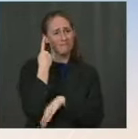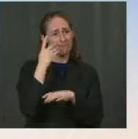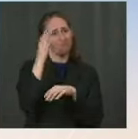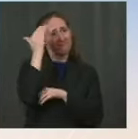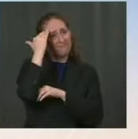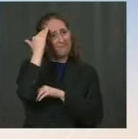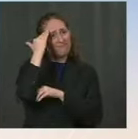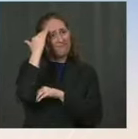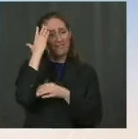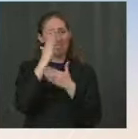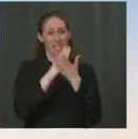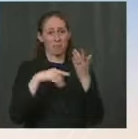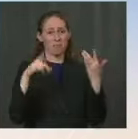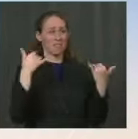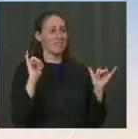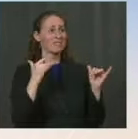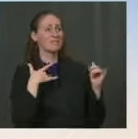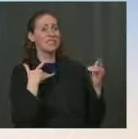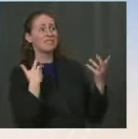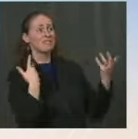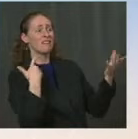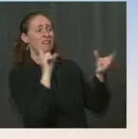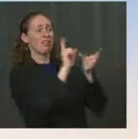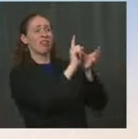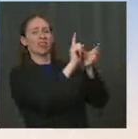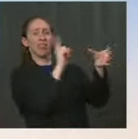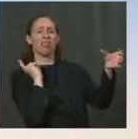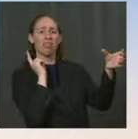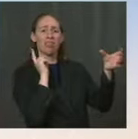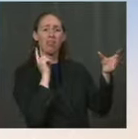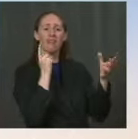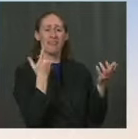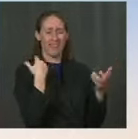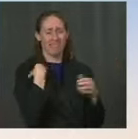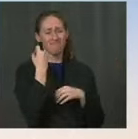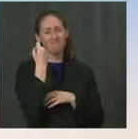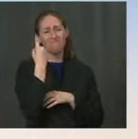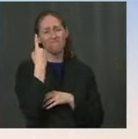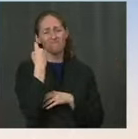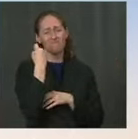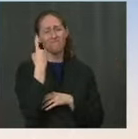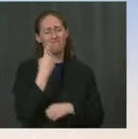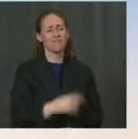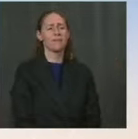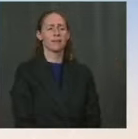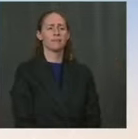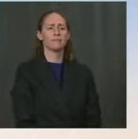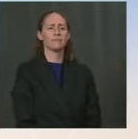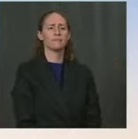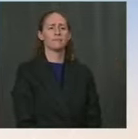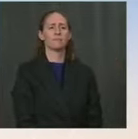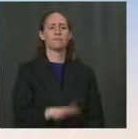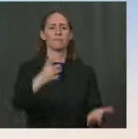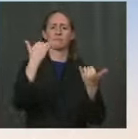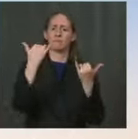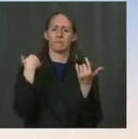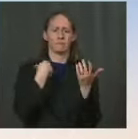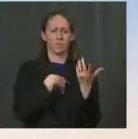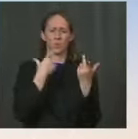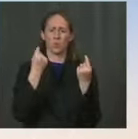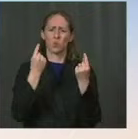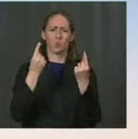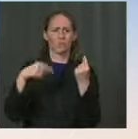world. I would note that we are right now working across federal agencies to develop a consistent and safe